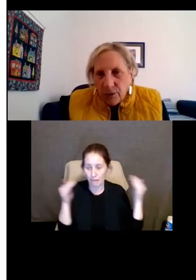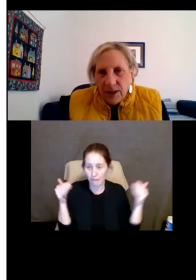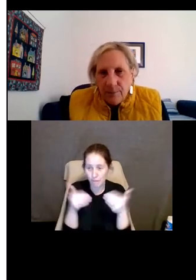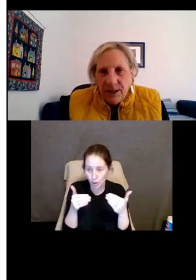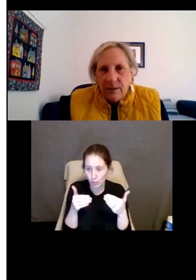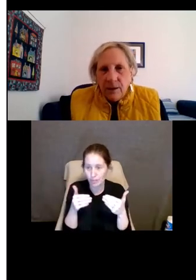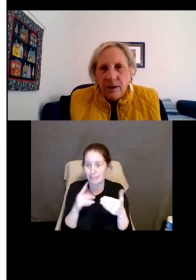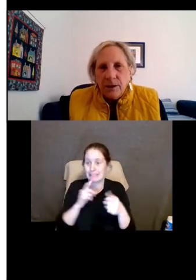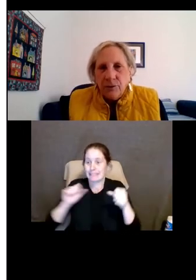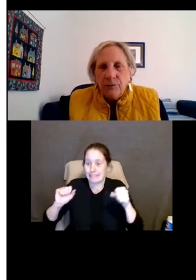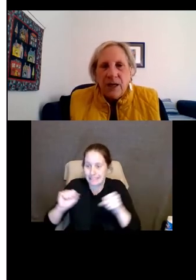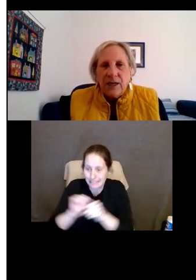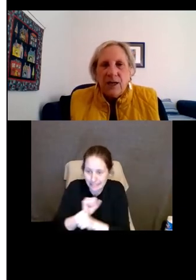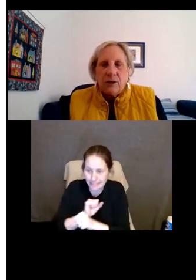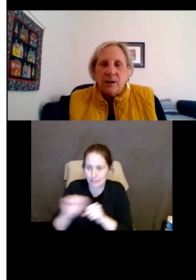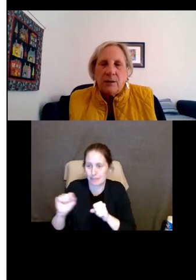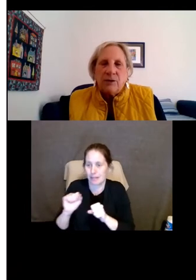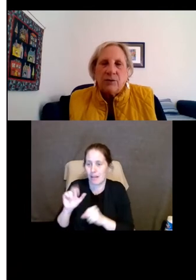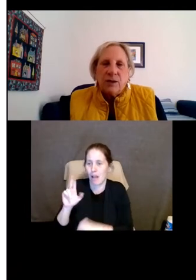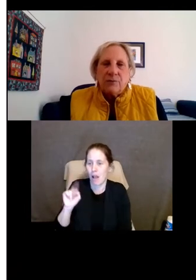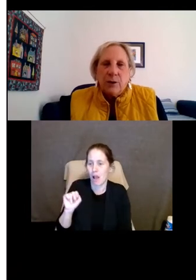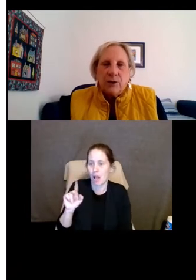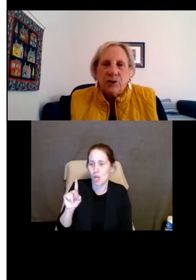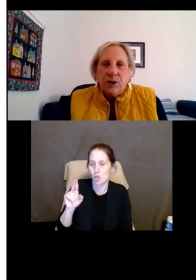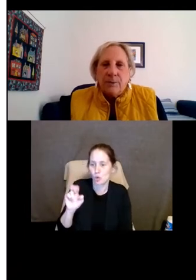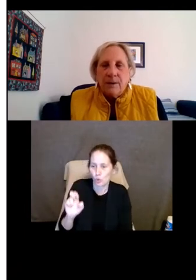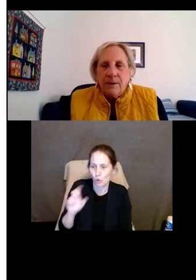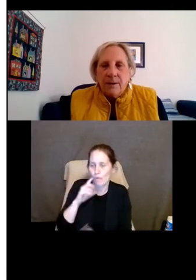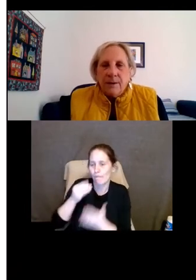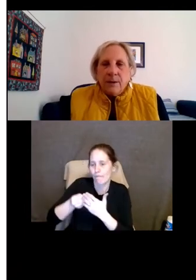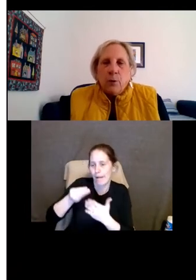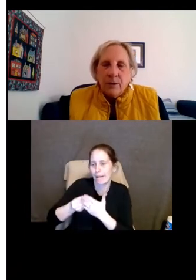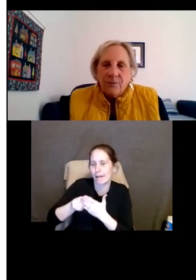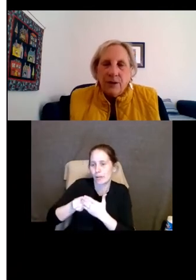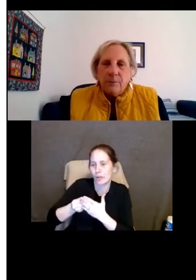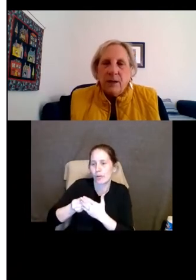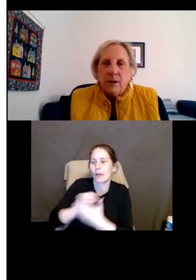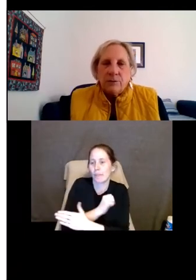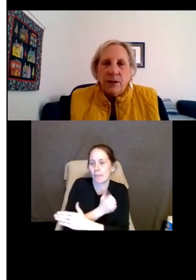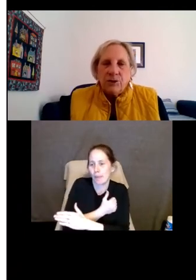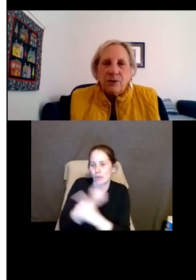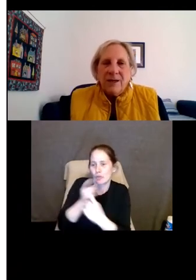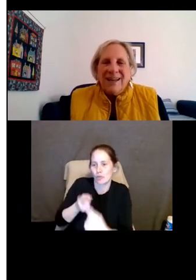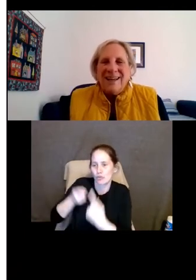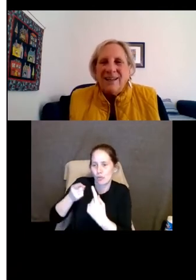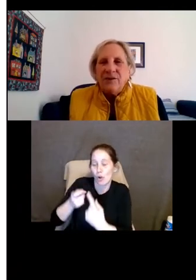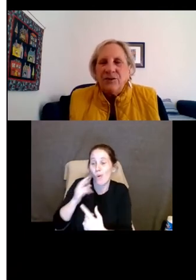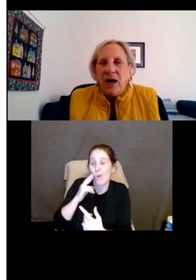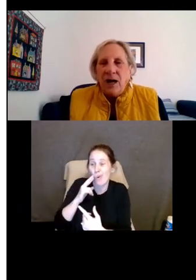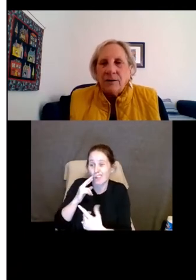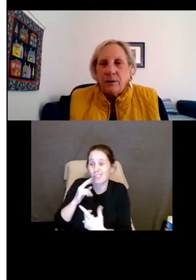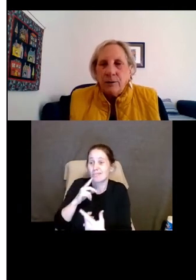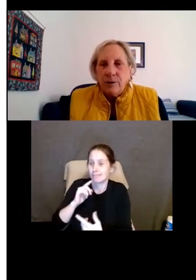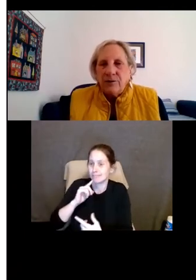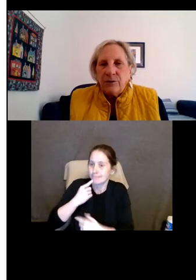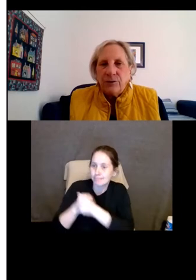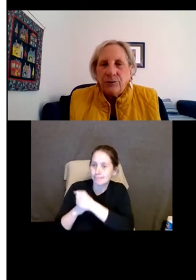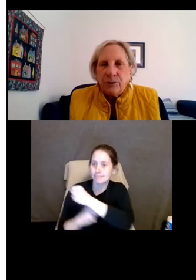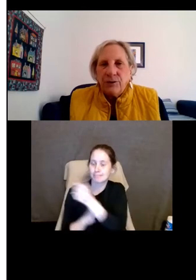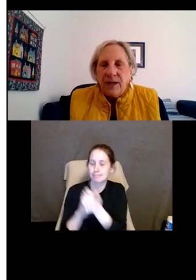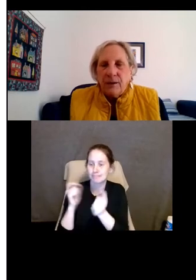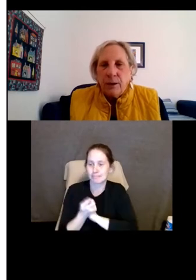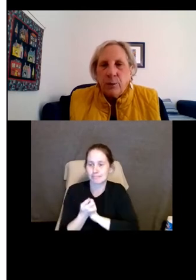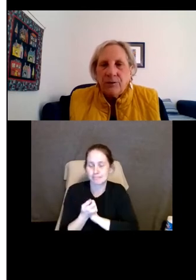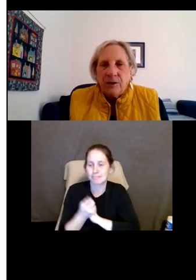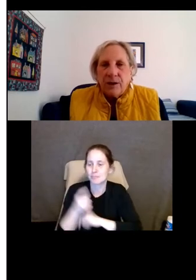genuinely be an undue financial and administrative hardship or a fundamental alteration. It is not a good reason